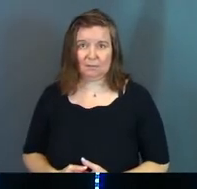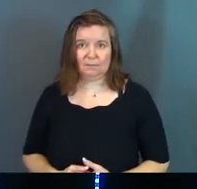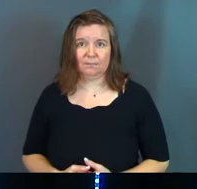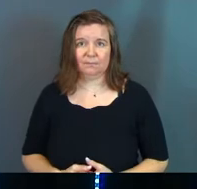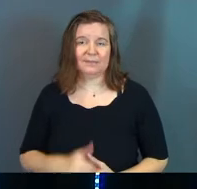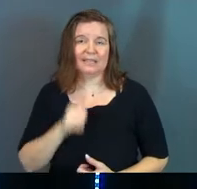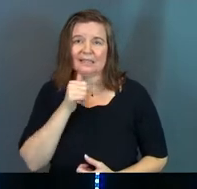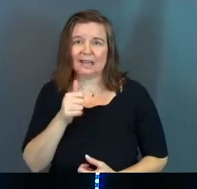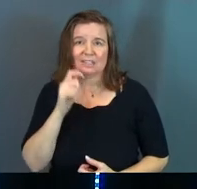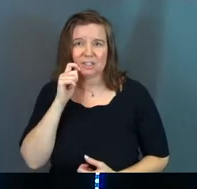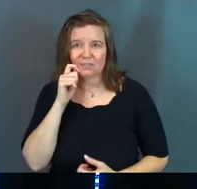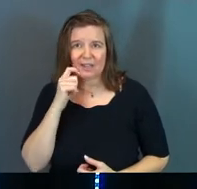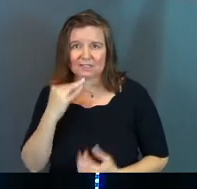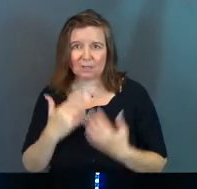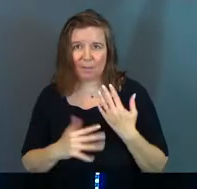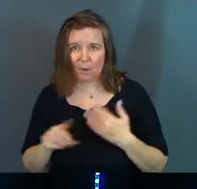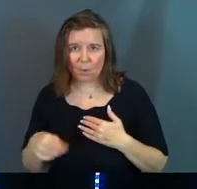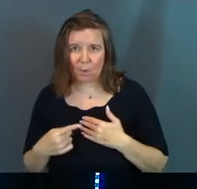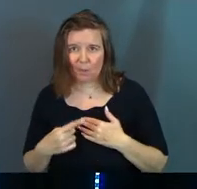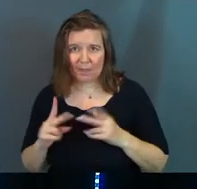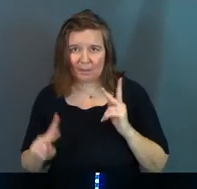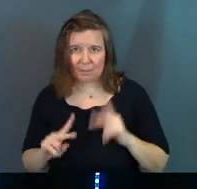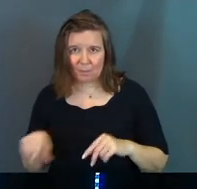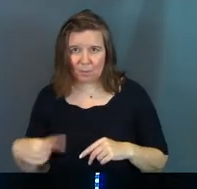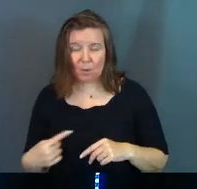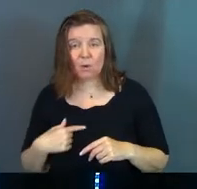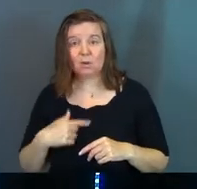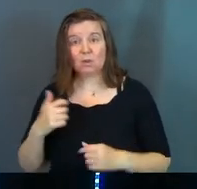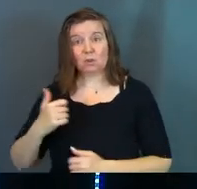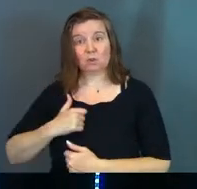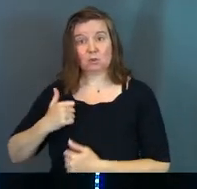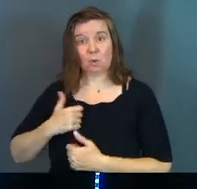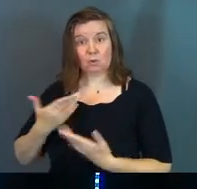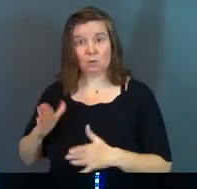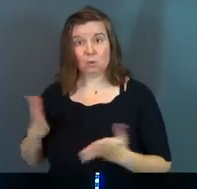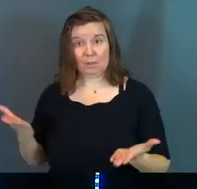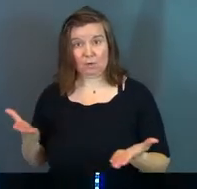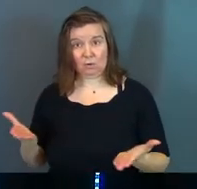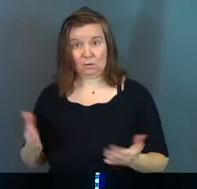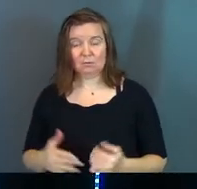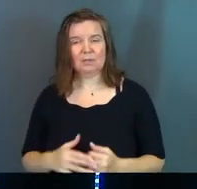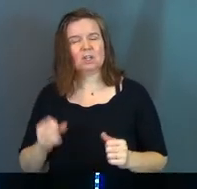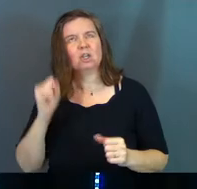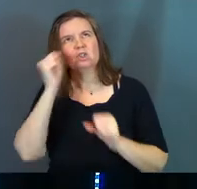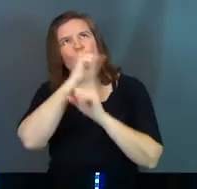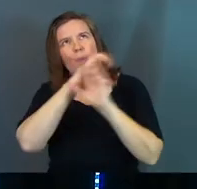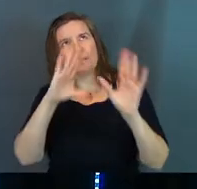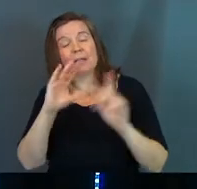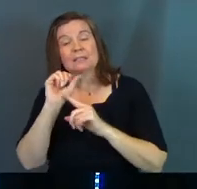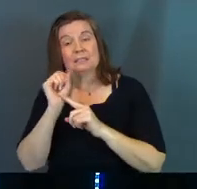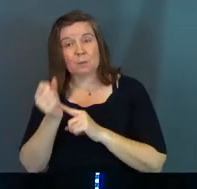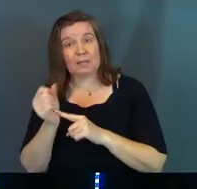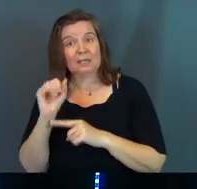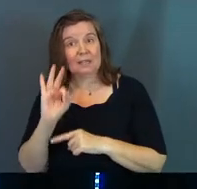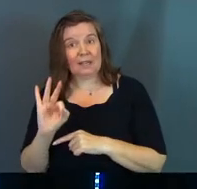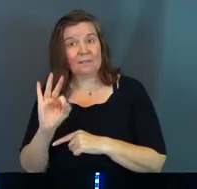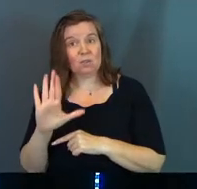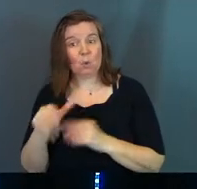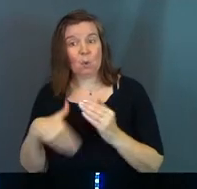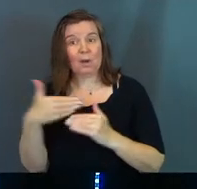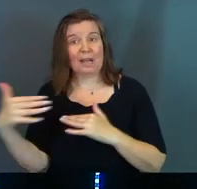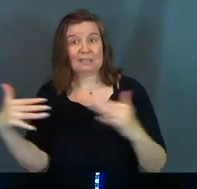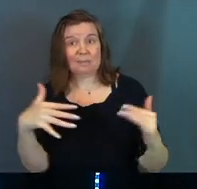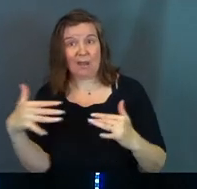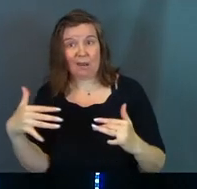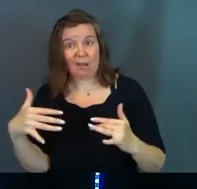It's not just flesh and blood. You soldiers in the room, could you imagine a situation, your